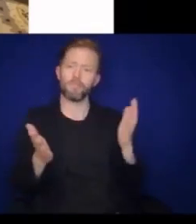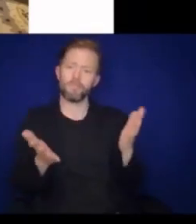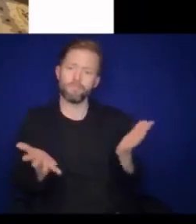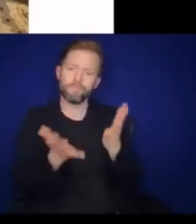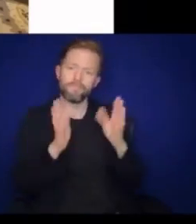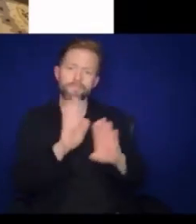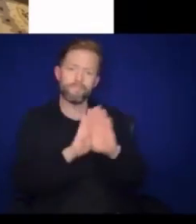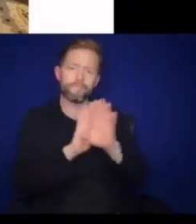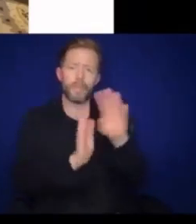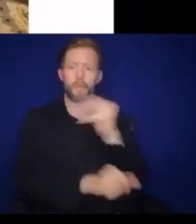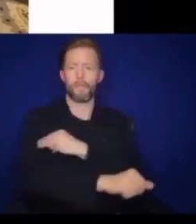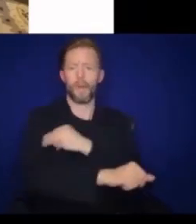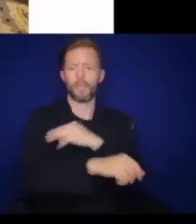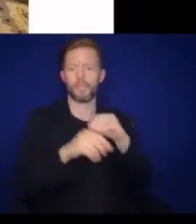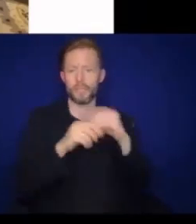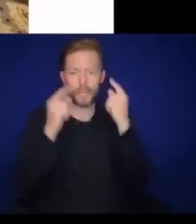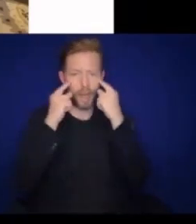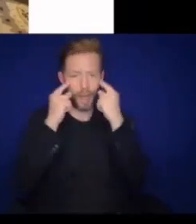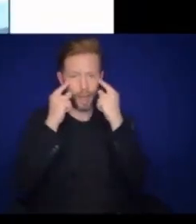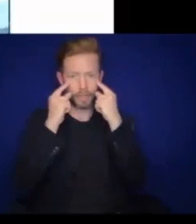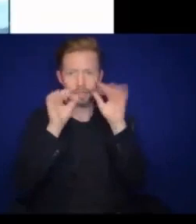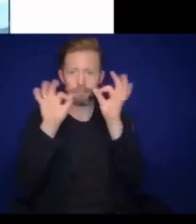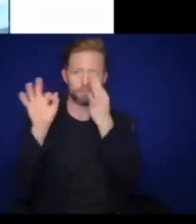around their eyes to track a moving target.